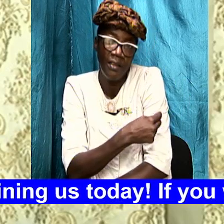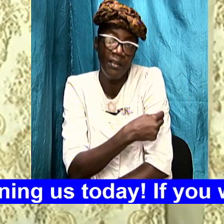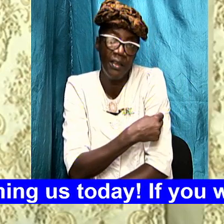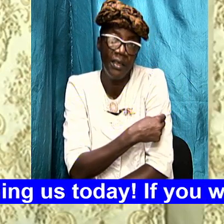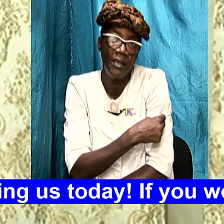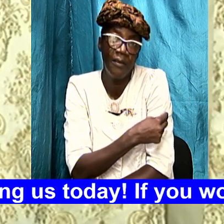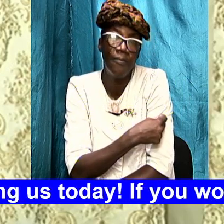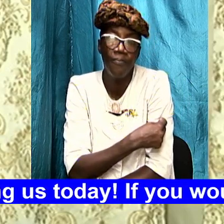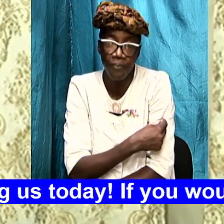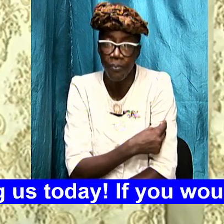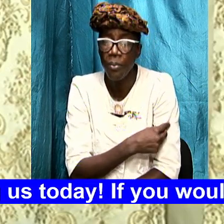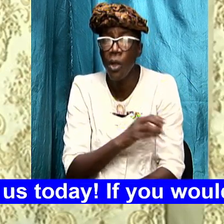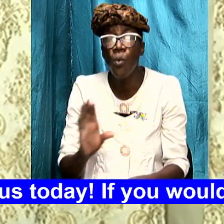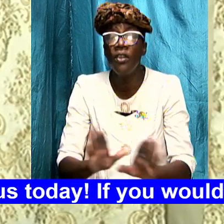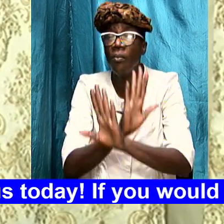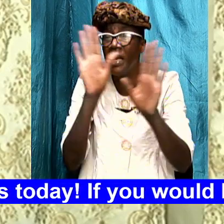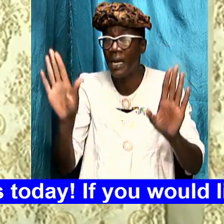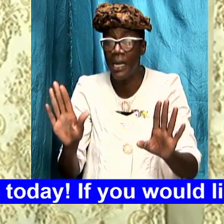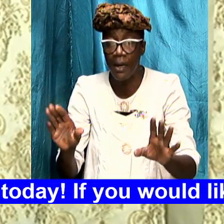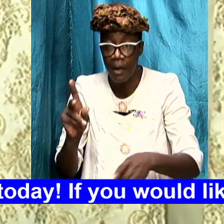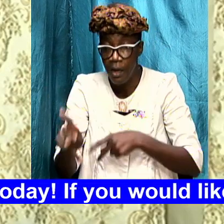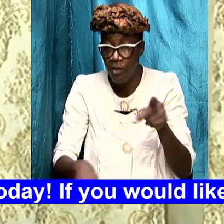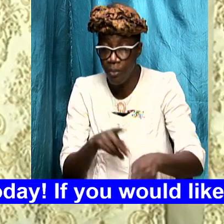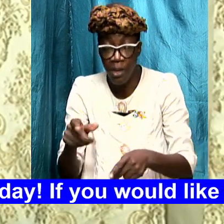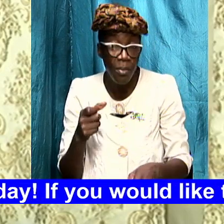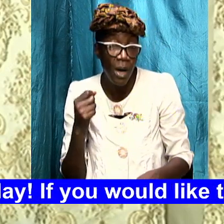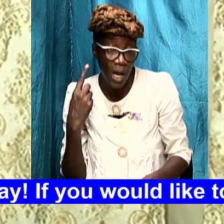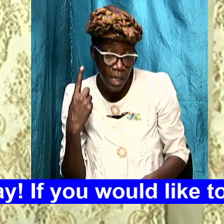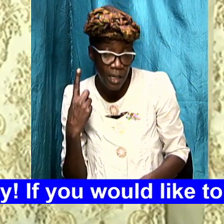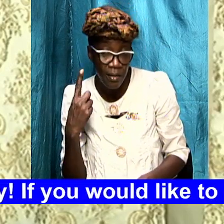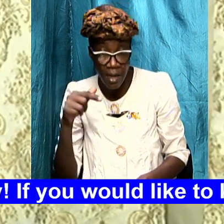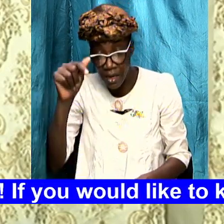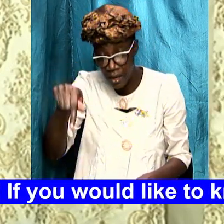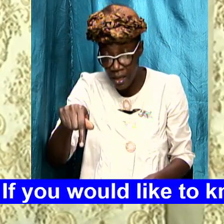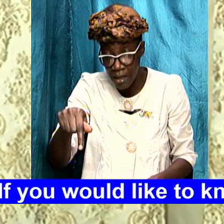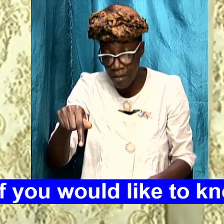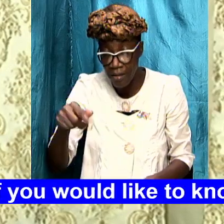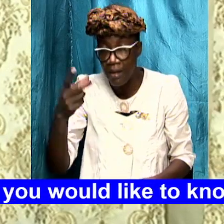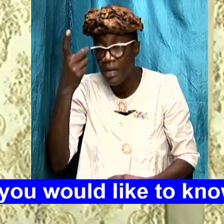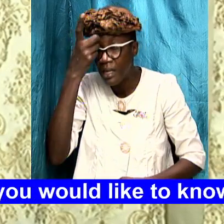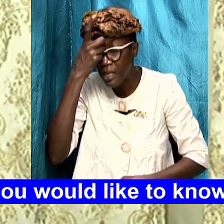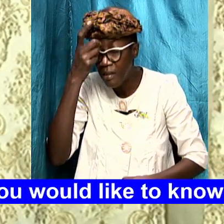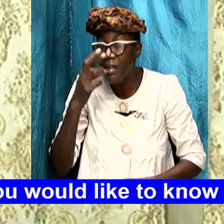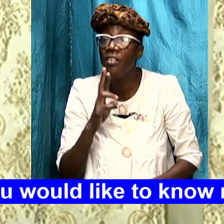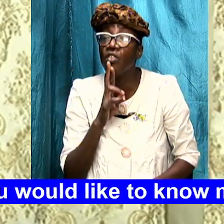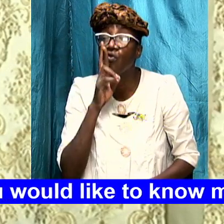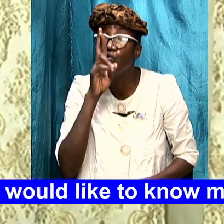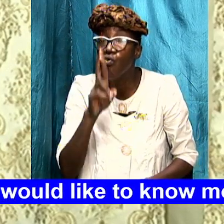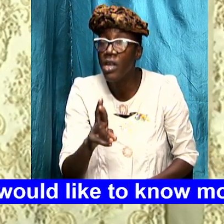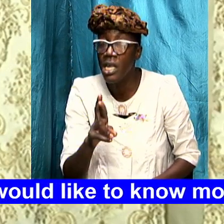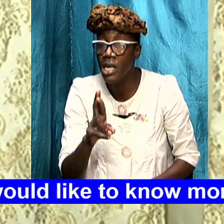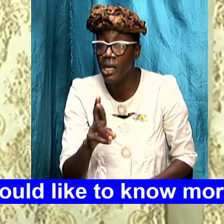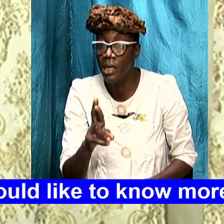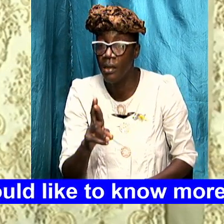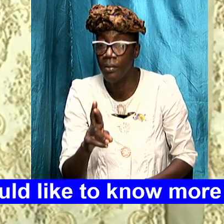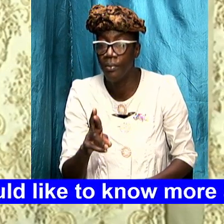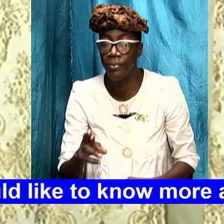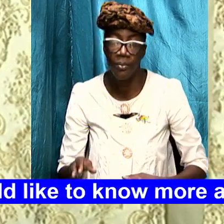that so that folks can understand that this virus is real whereas it might be